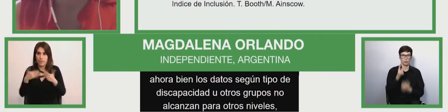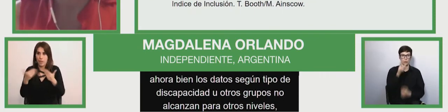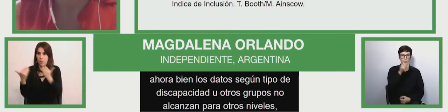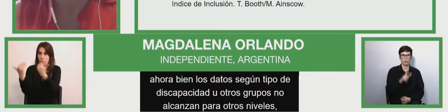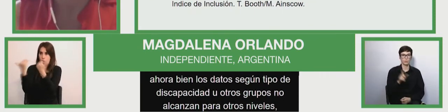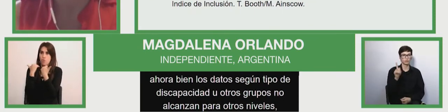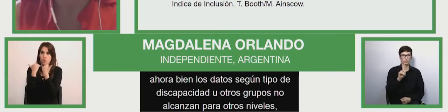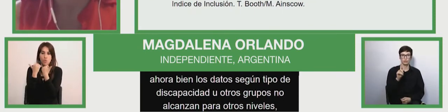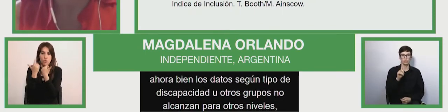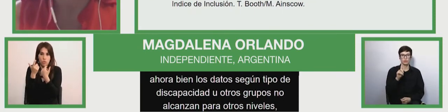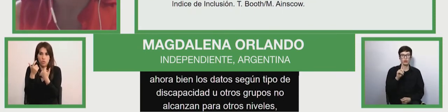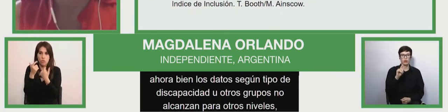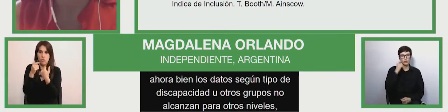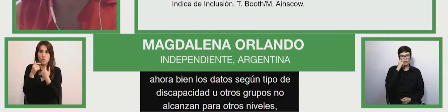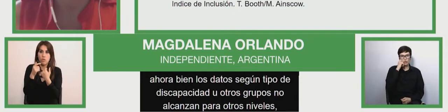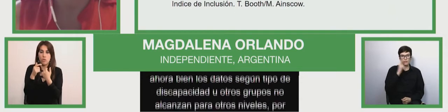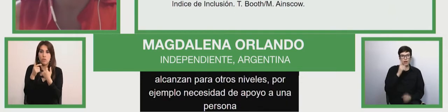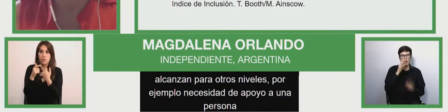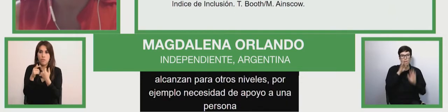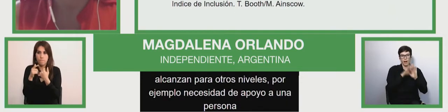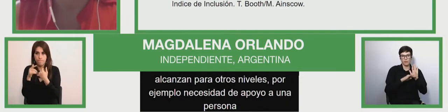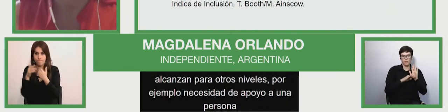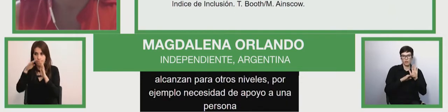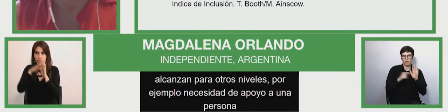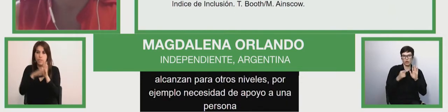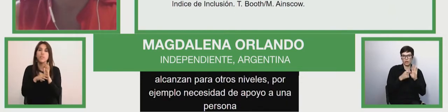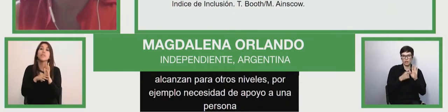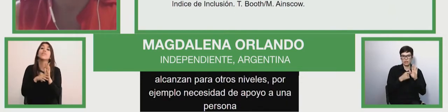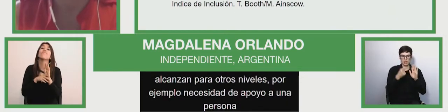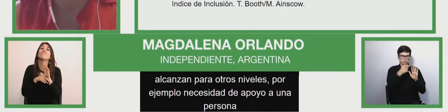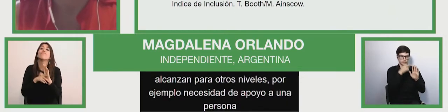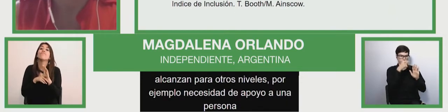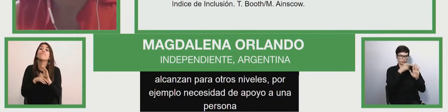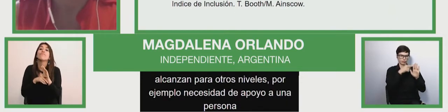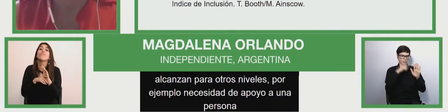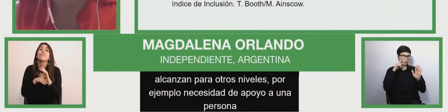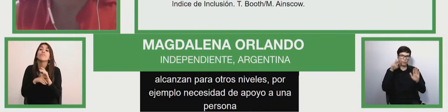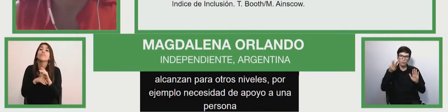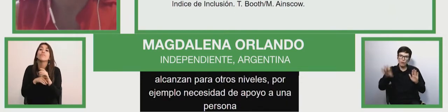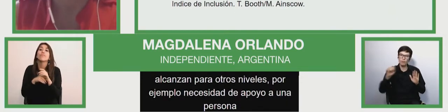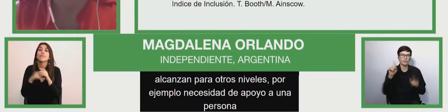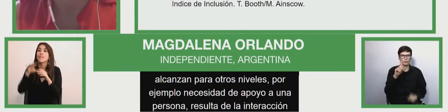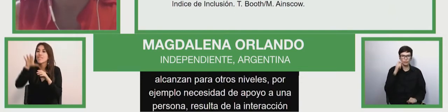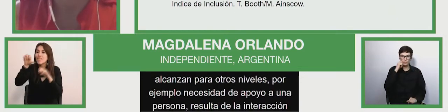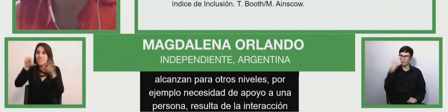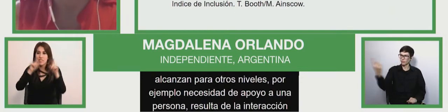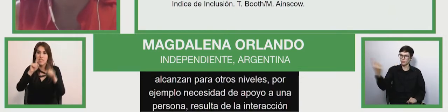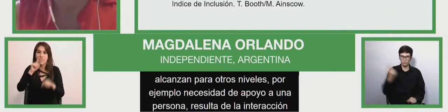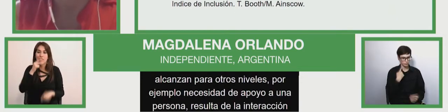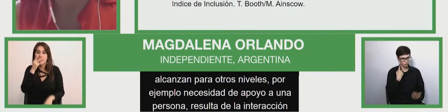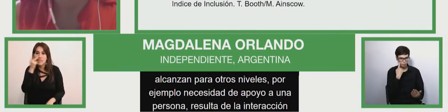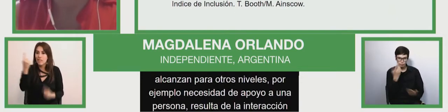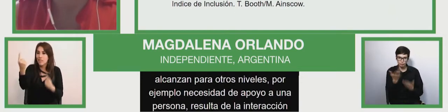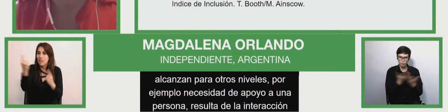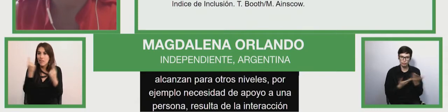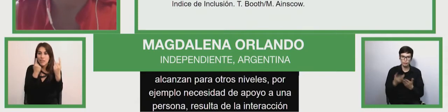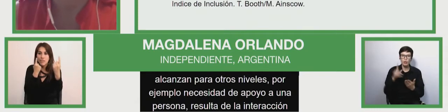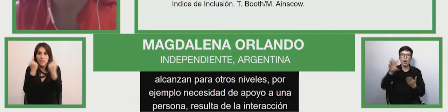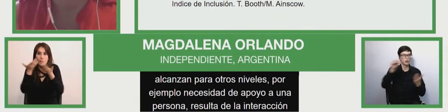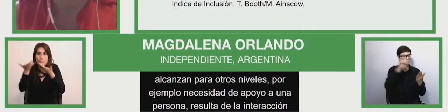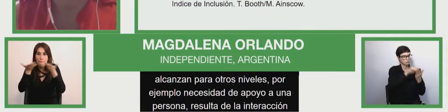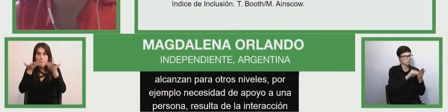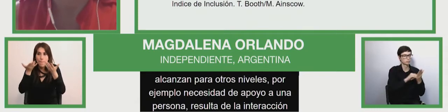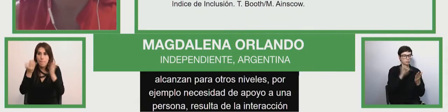it's not a category it's an interaction with that particular person which may fit a category or not in the different contexts